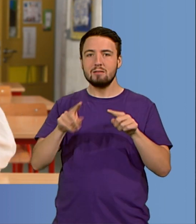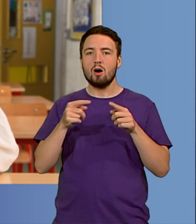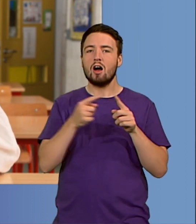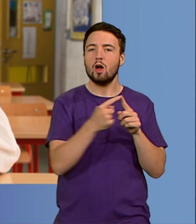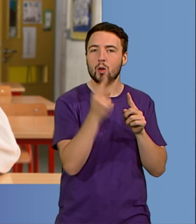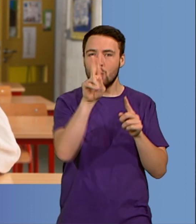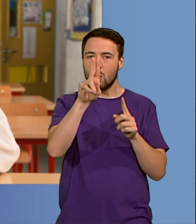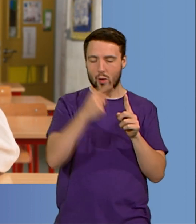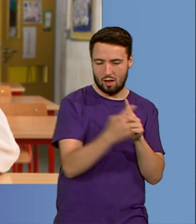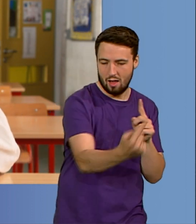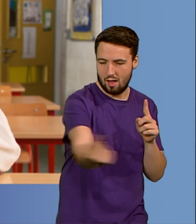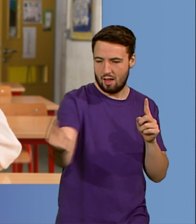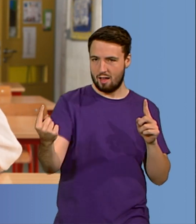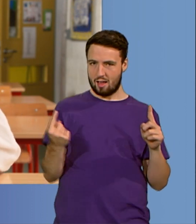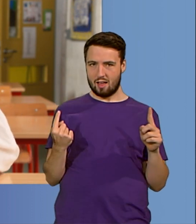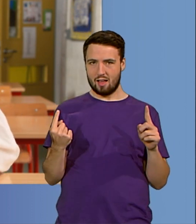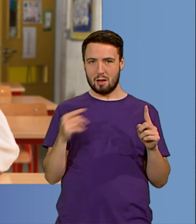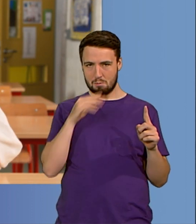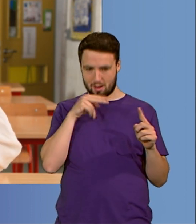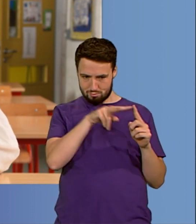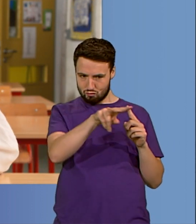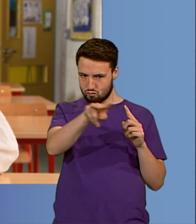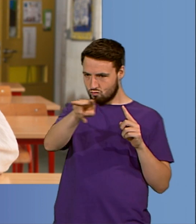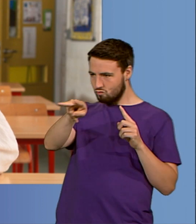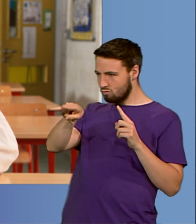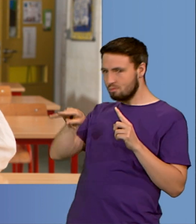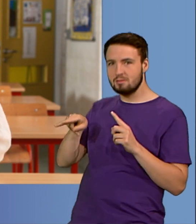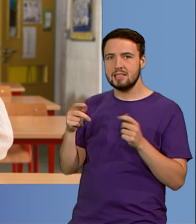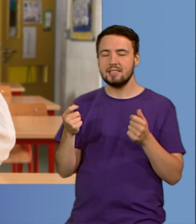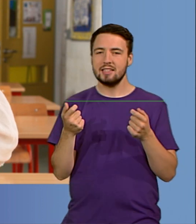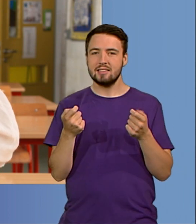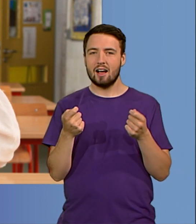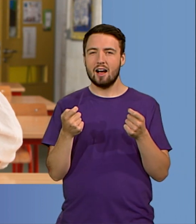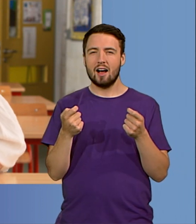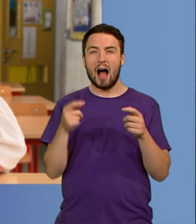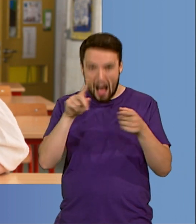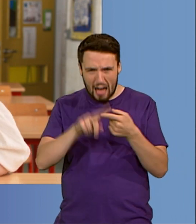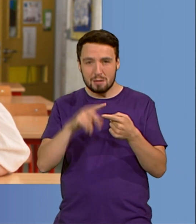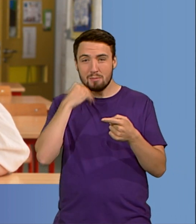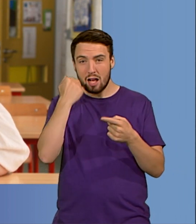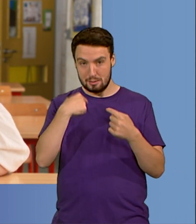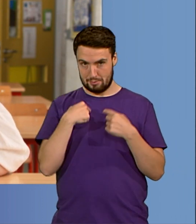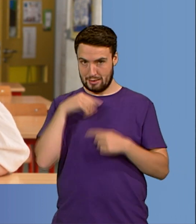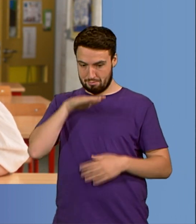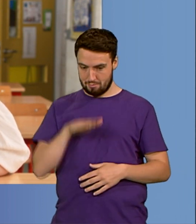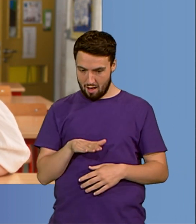smaller we were all at eye level. Maybe in the way that you and I are now.